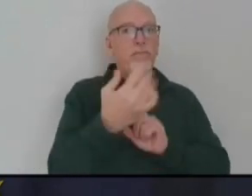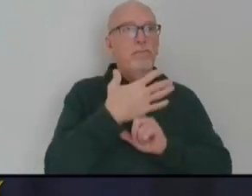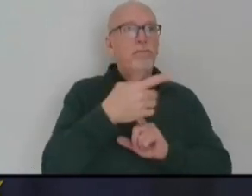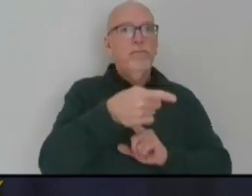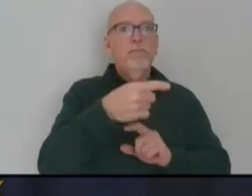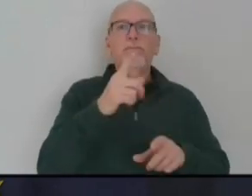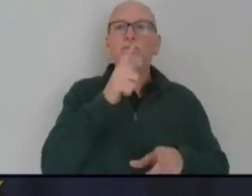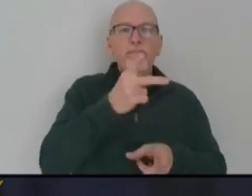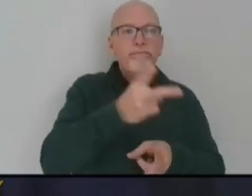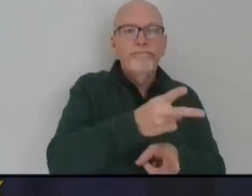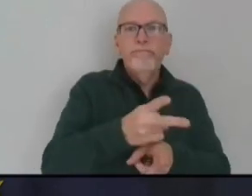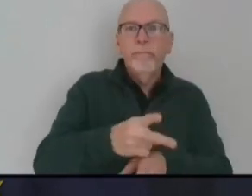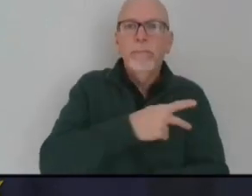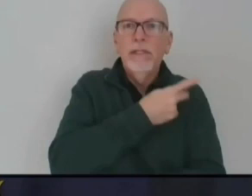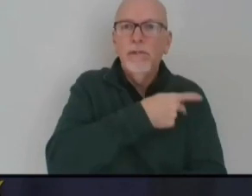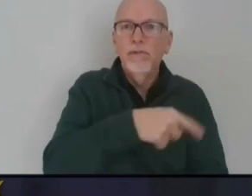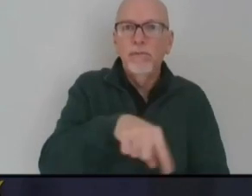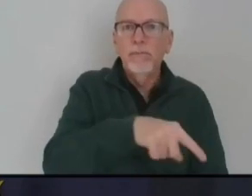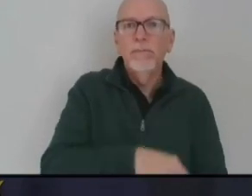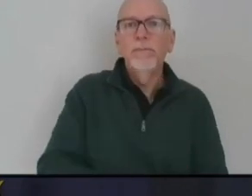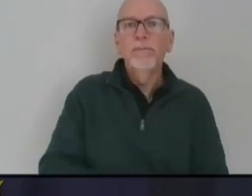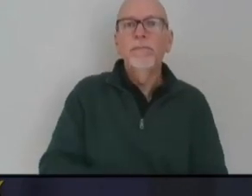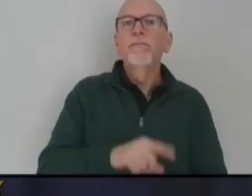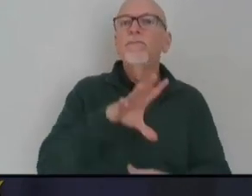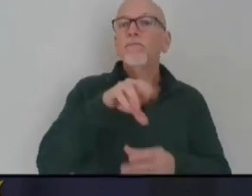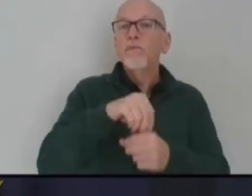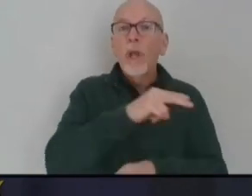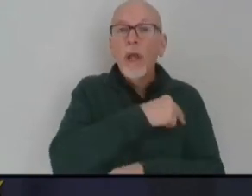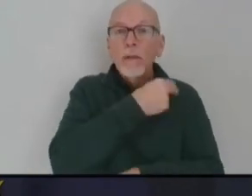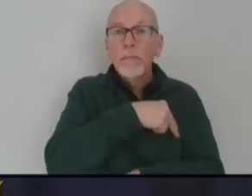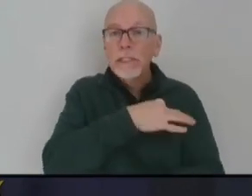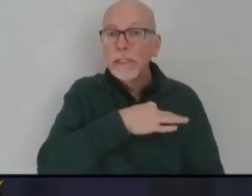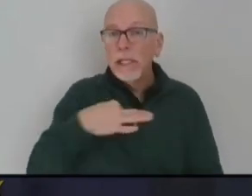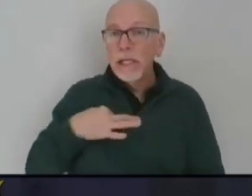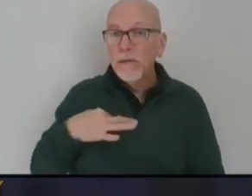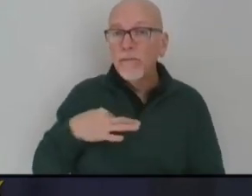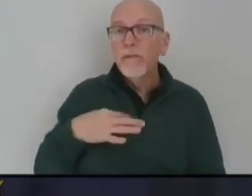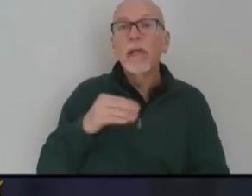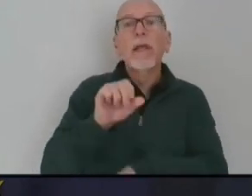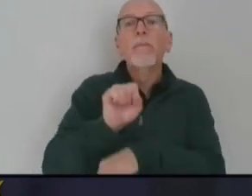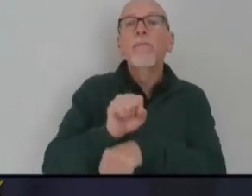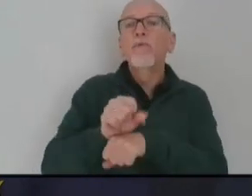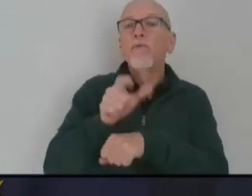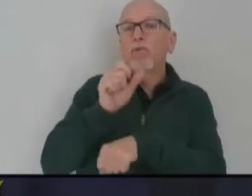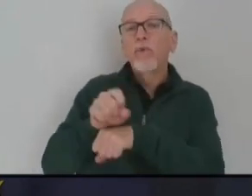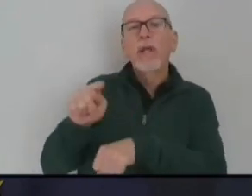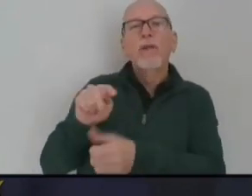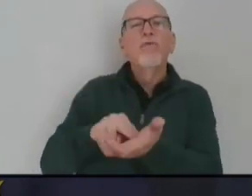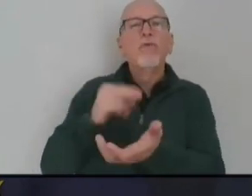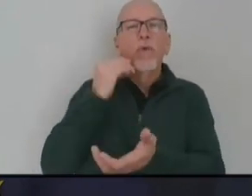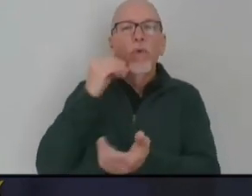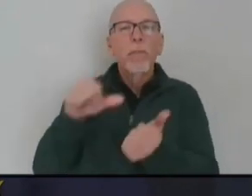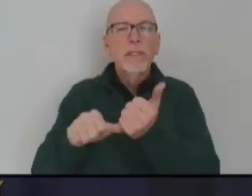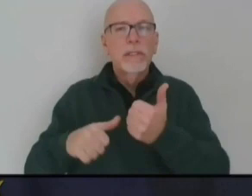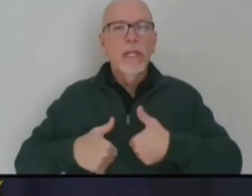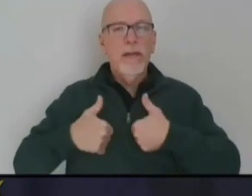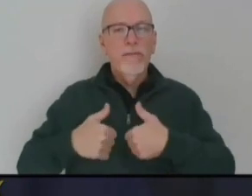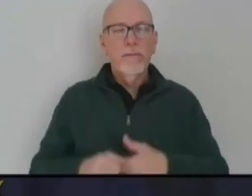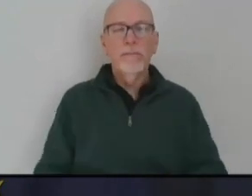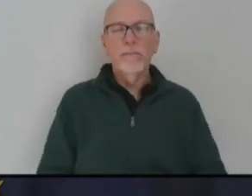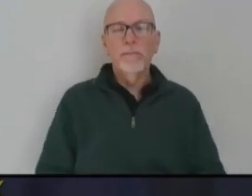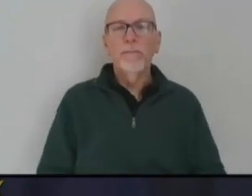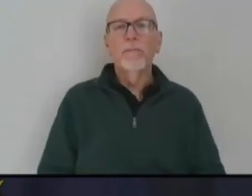care to patients. This includes hospital staff and employees of long-term care facilities. We anticipate